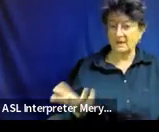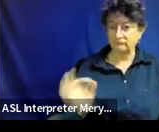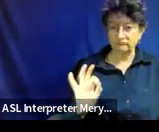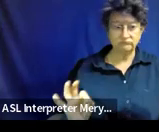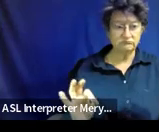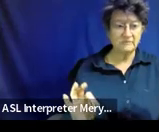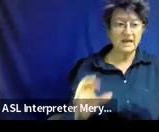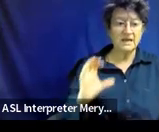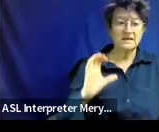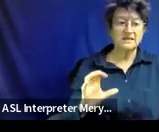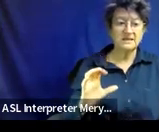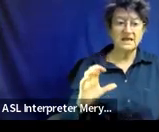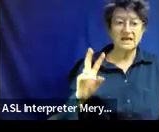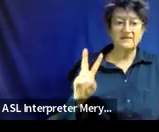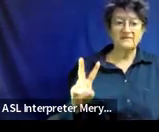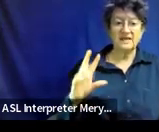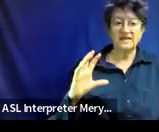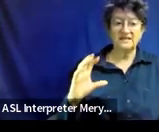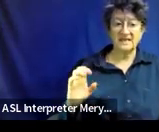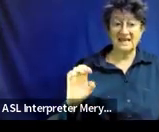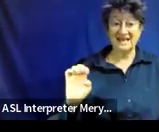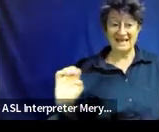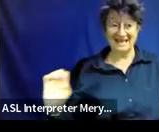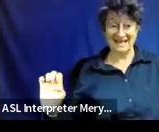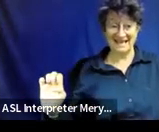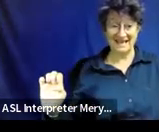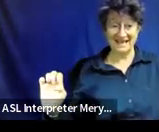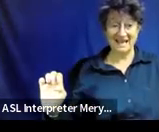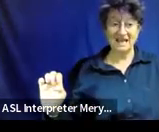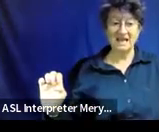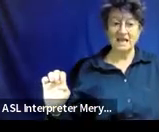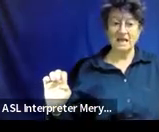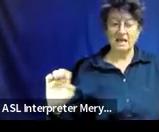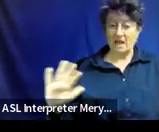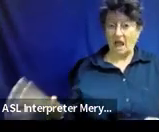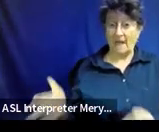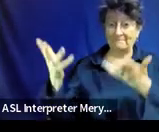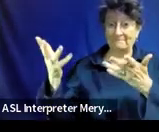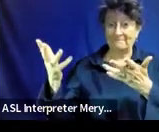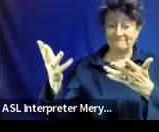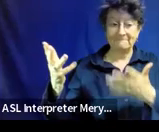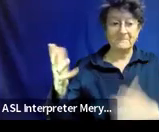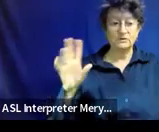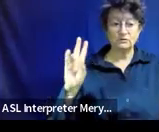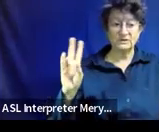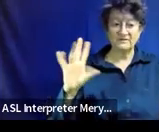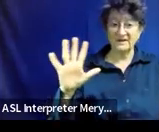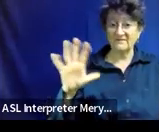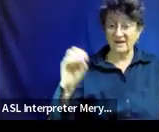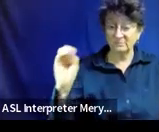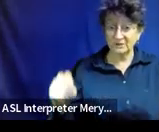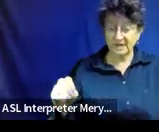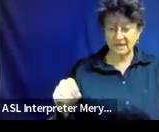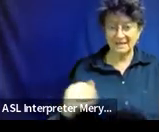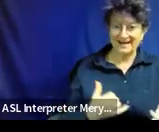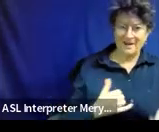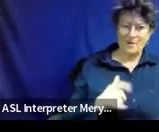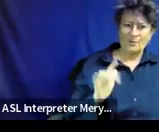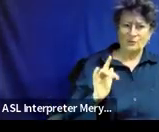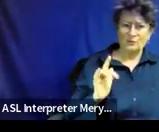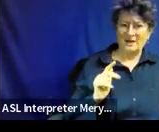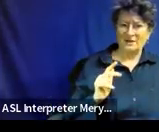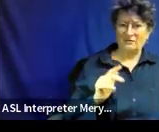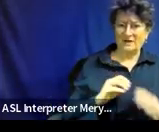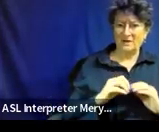23%. So your goal is going to be to bring CVCE up to 75%. So this, I would put